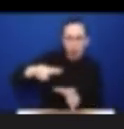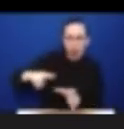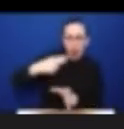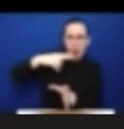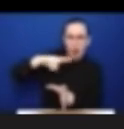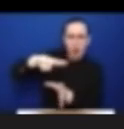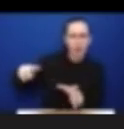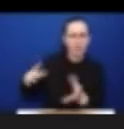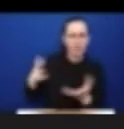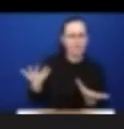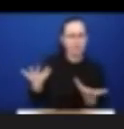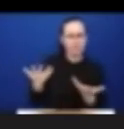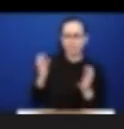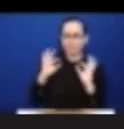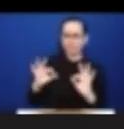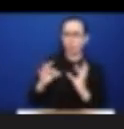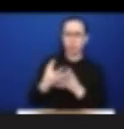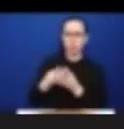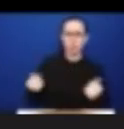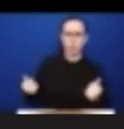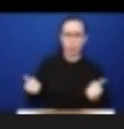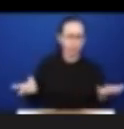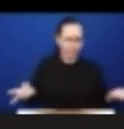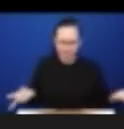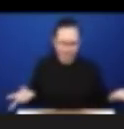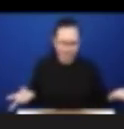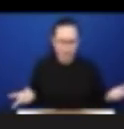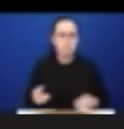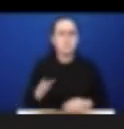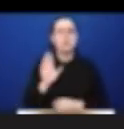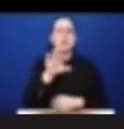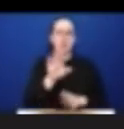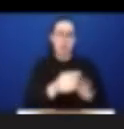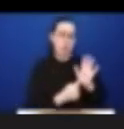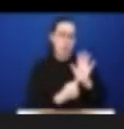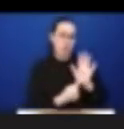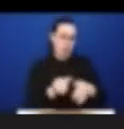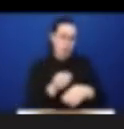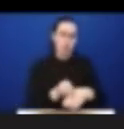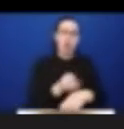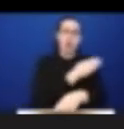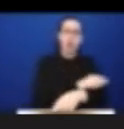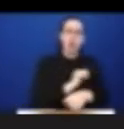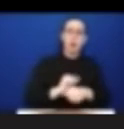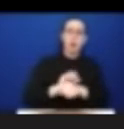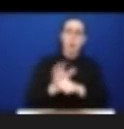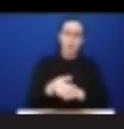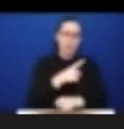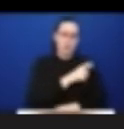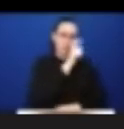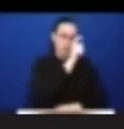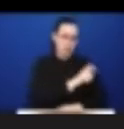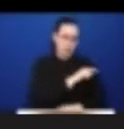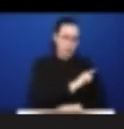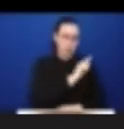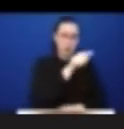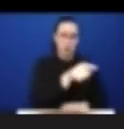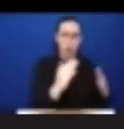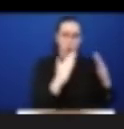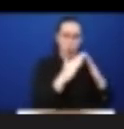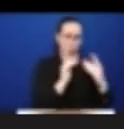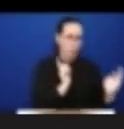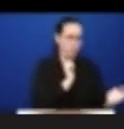In some cases, particular policies left children and youth at increased risk. Where particular